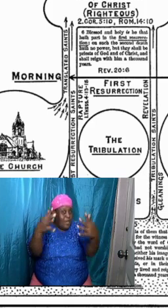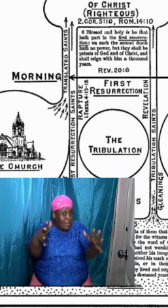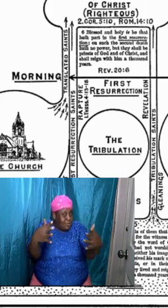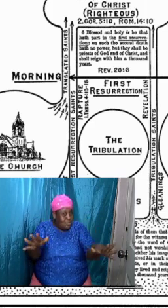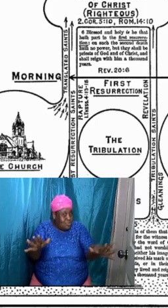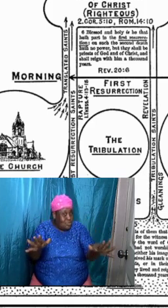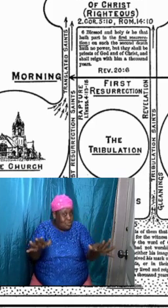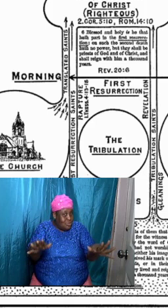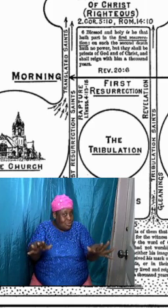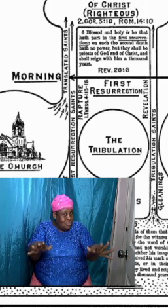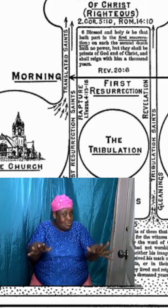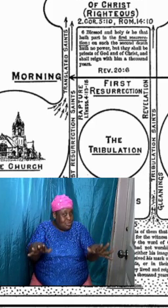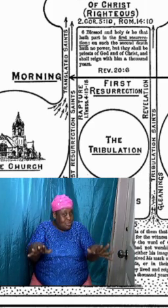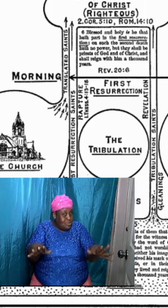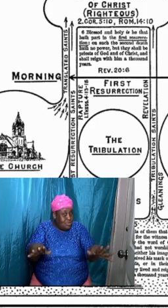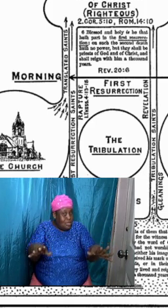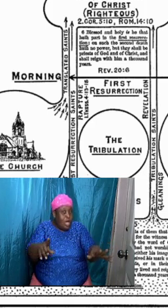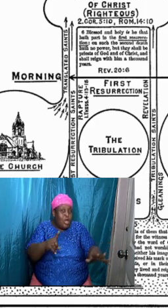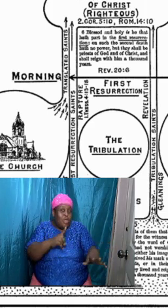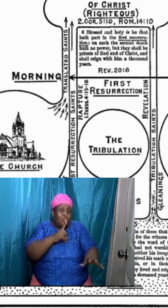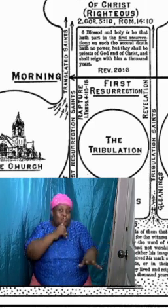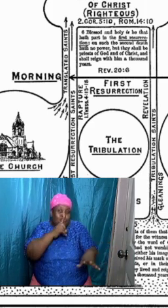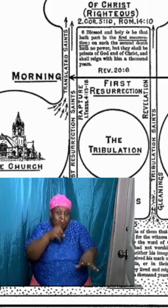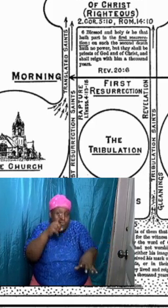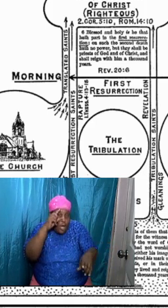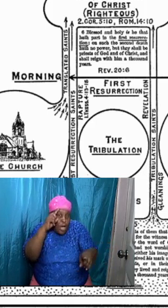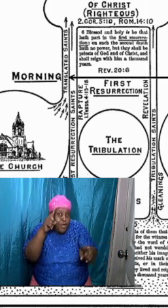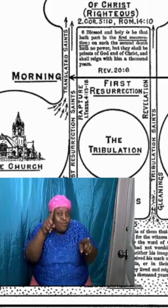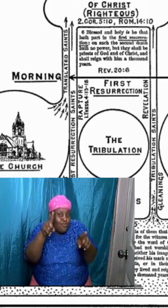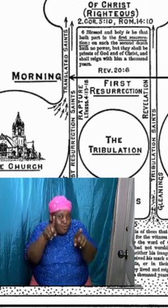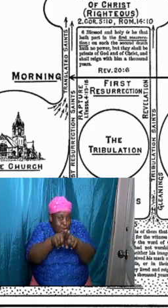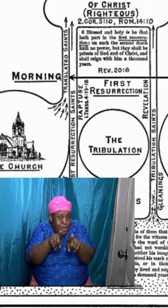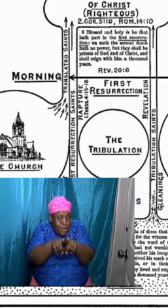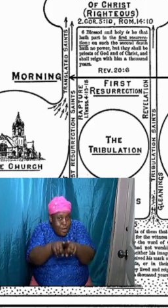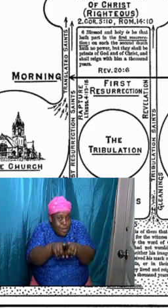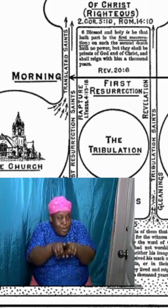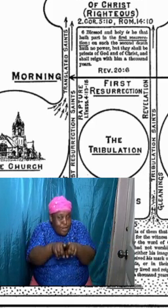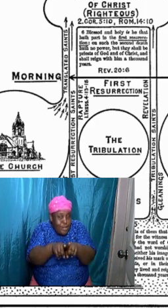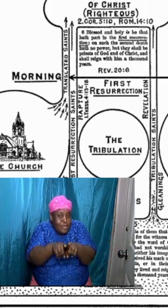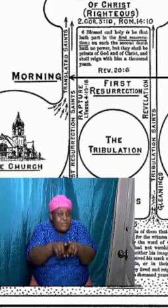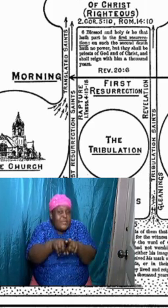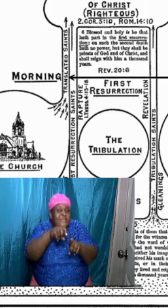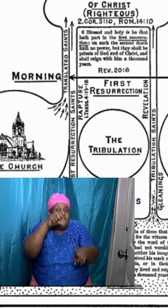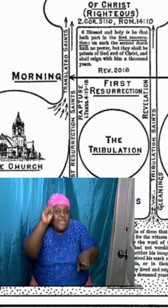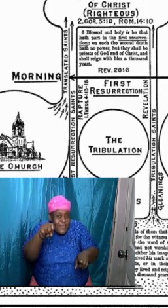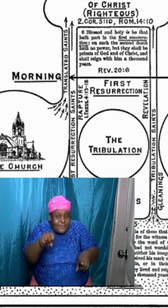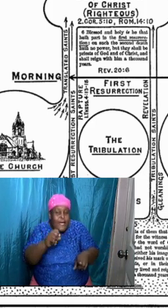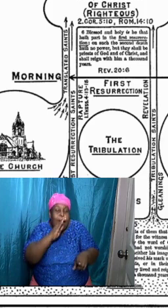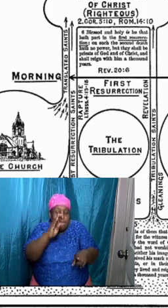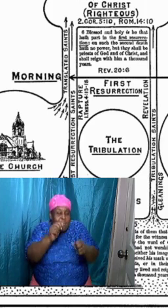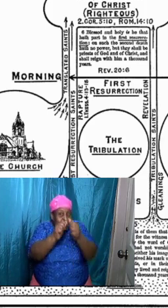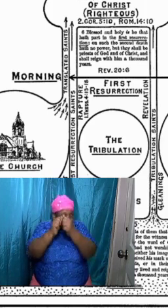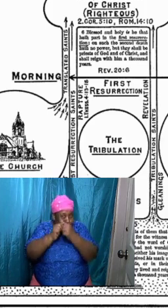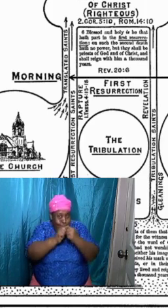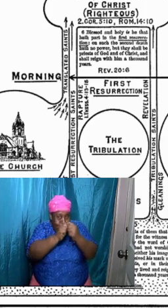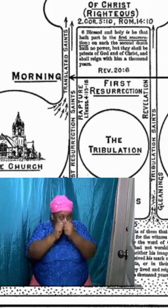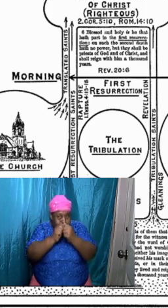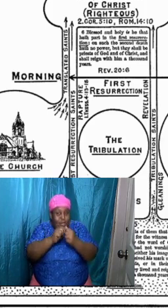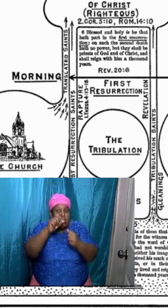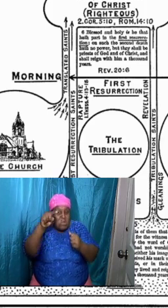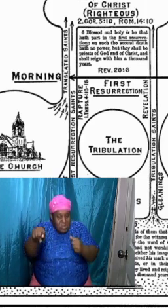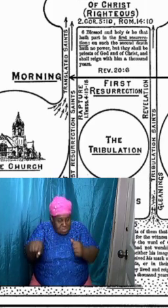an official contract an agreement is there that yes we are going to be together this period